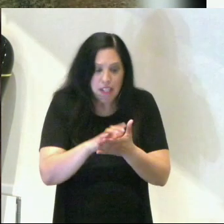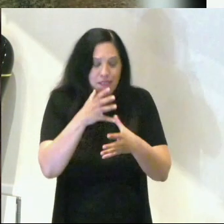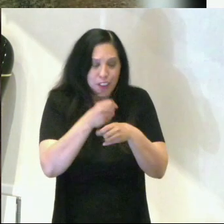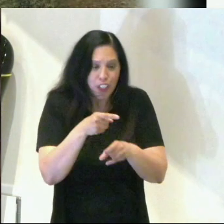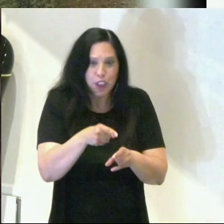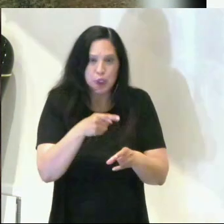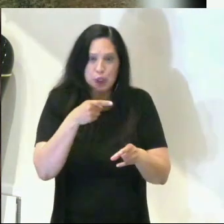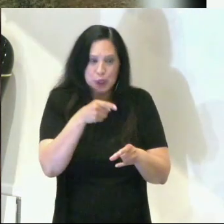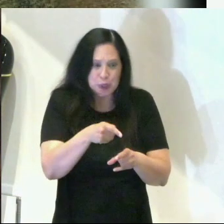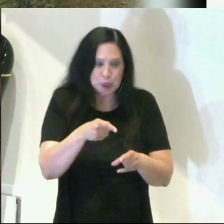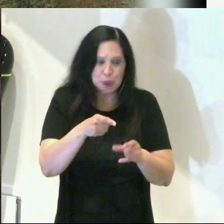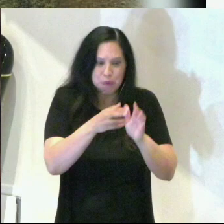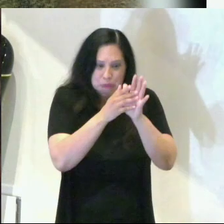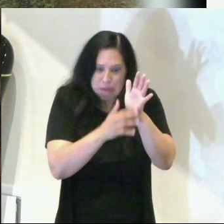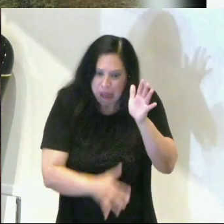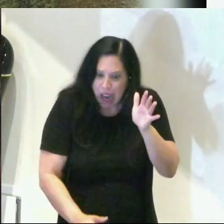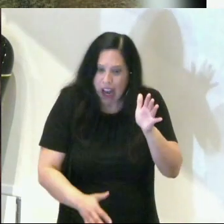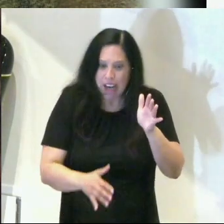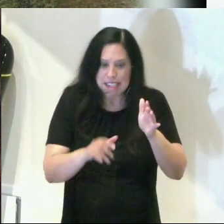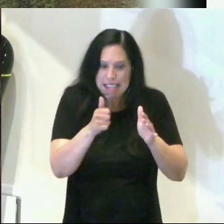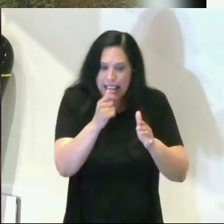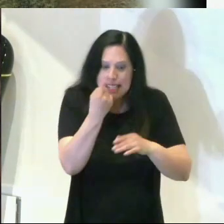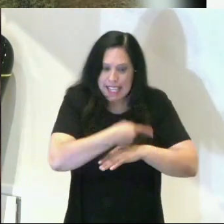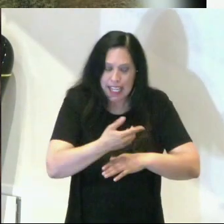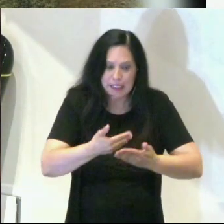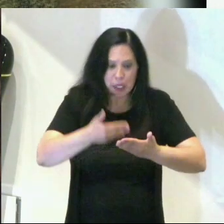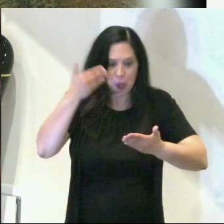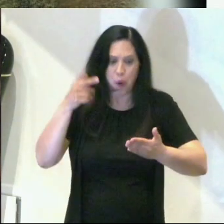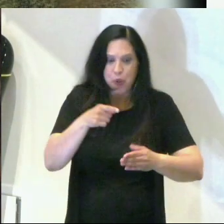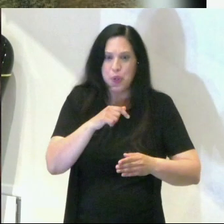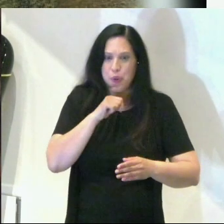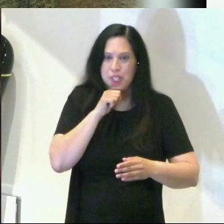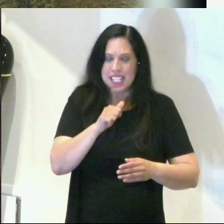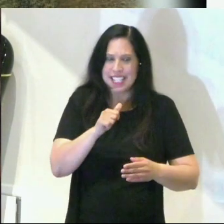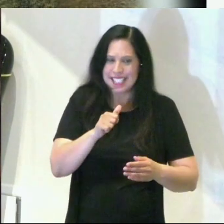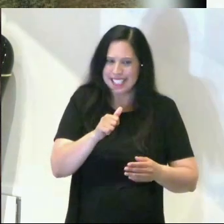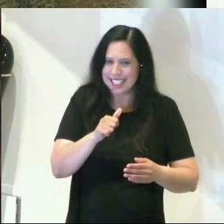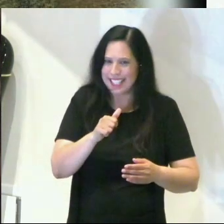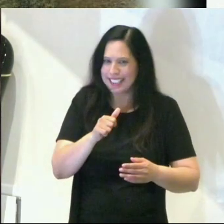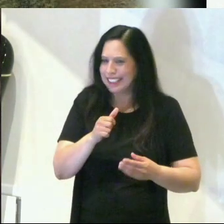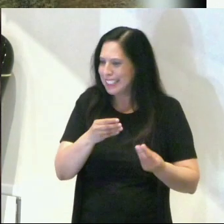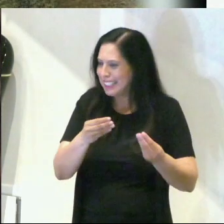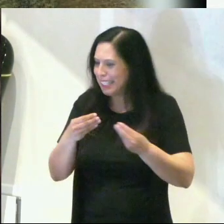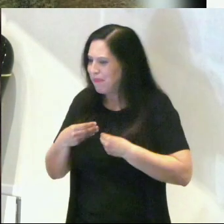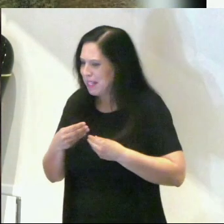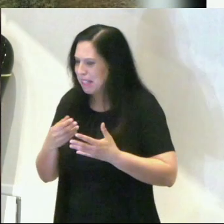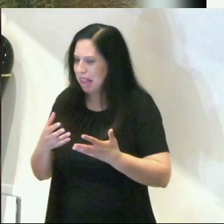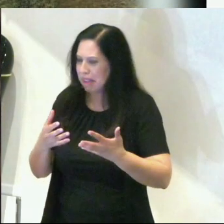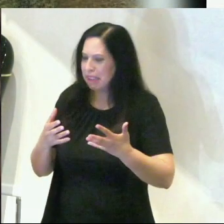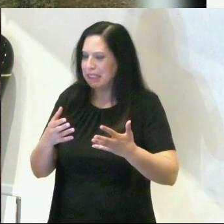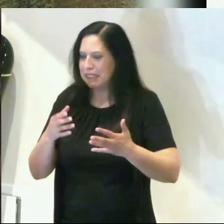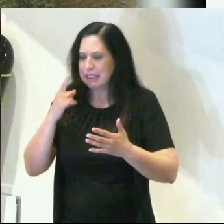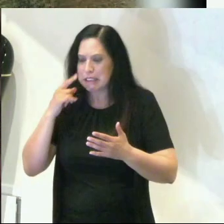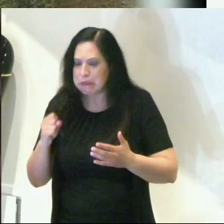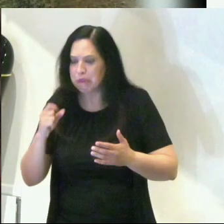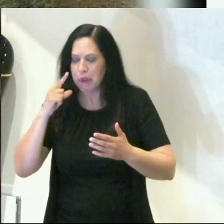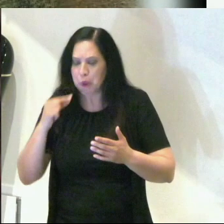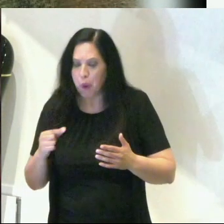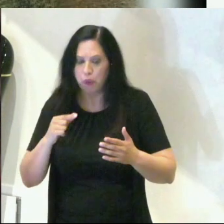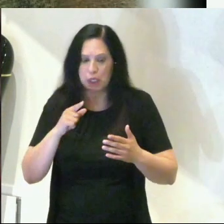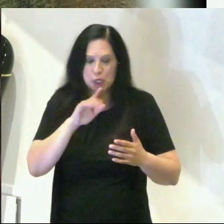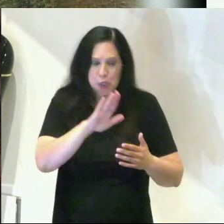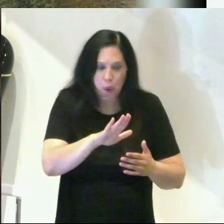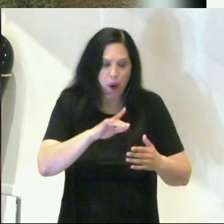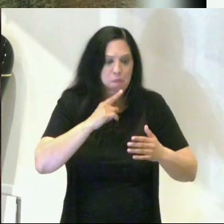shed your blood on a cross 10 days ago. You didn't buy me with perishable things like silver and gold. It was your blood that was spilled, your innocent